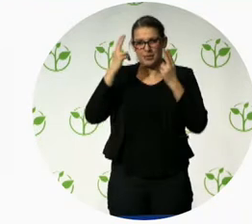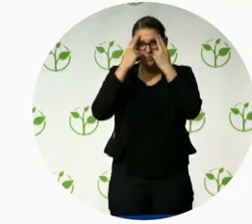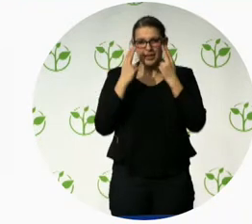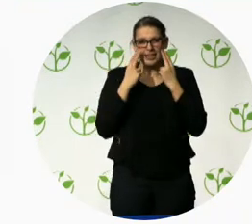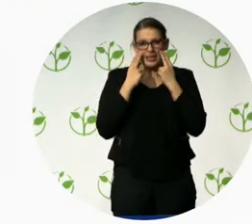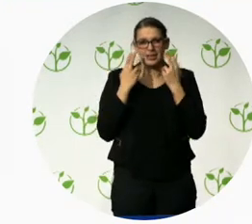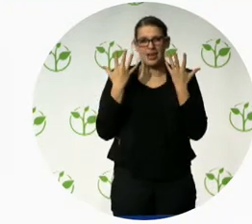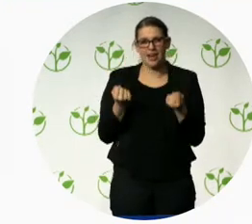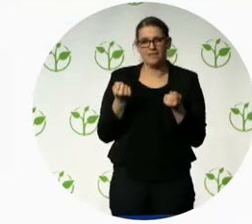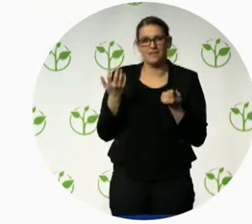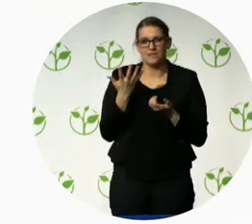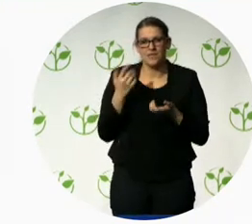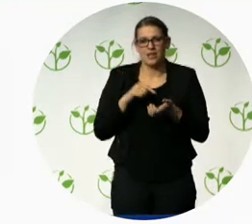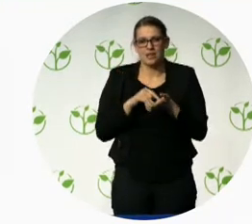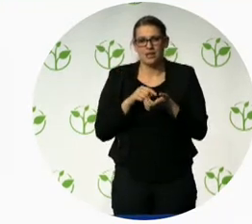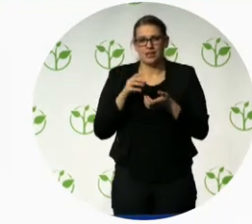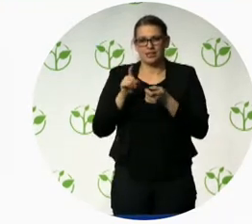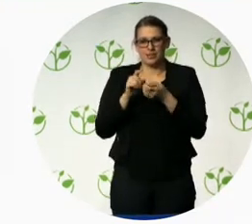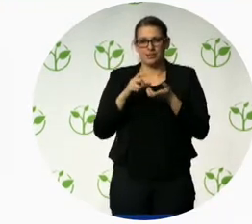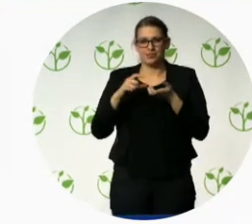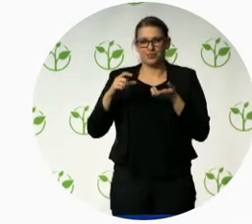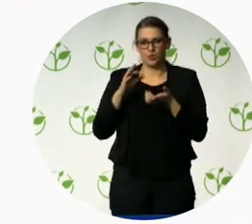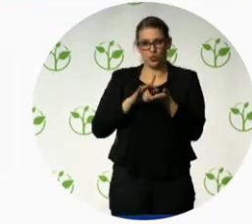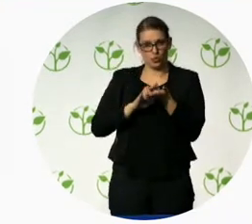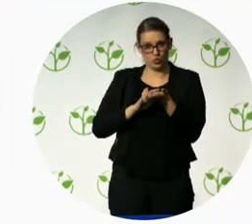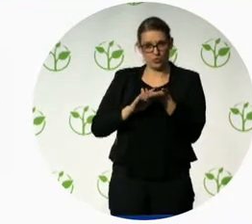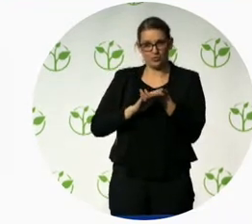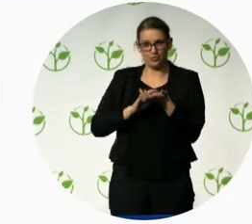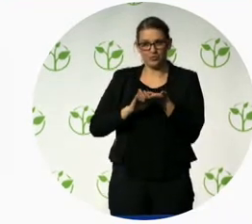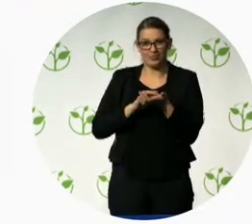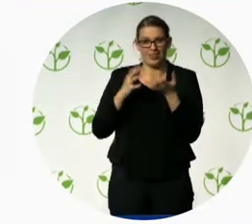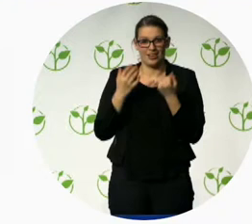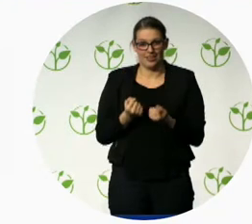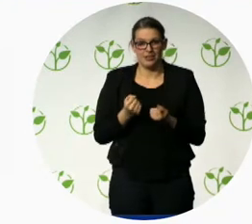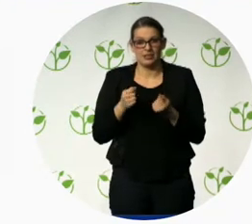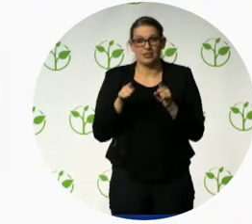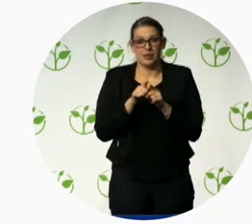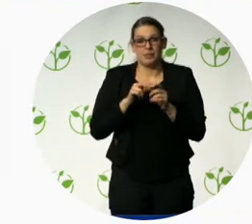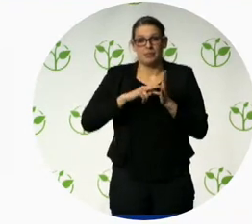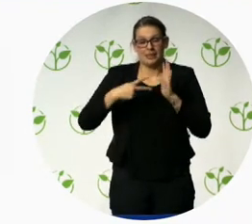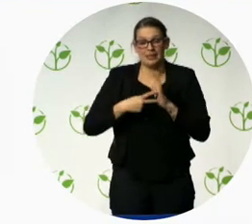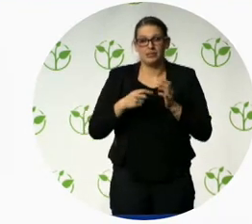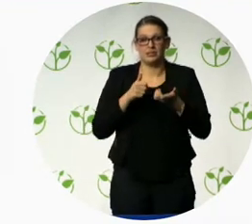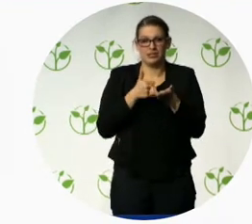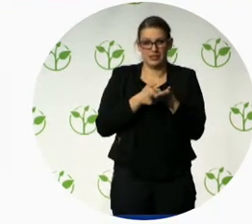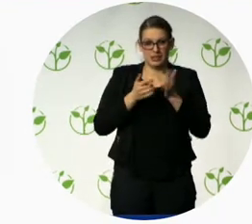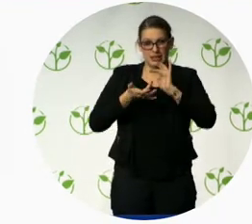a video of him coding live on stage in Las Vegas, you know, with a mainstream audience. It's awesome watching him do it.